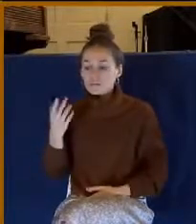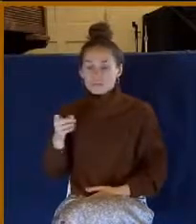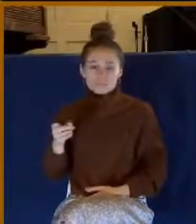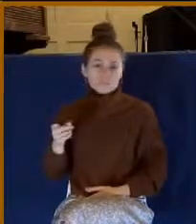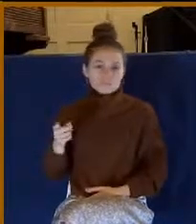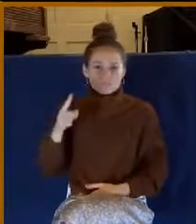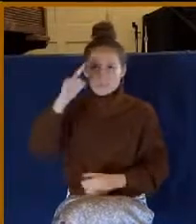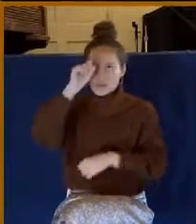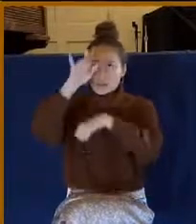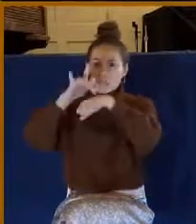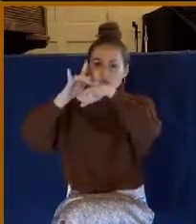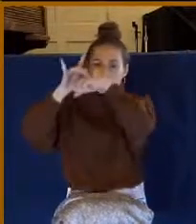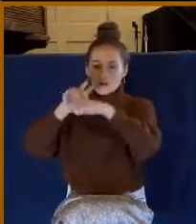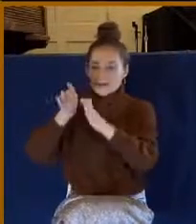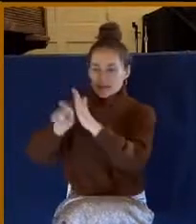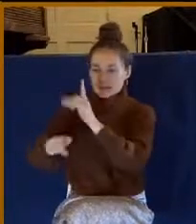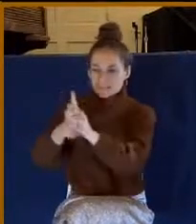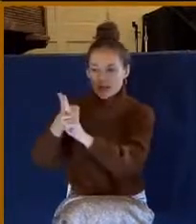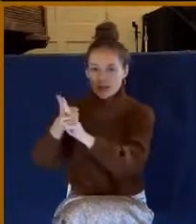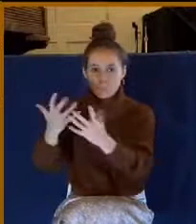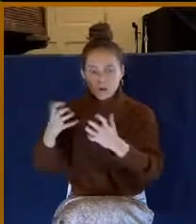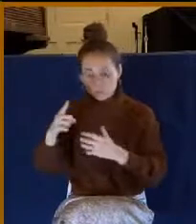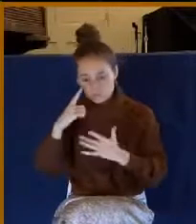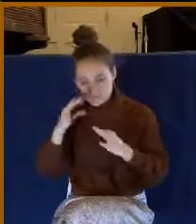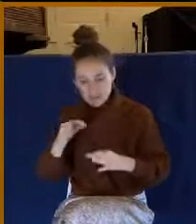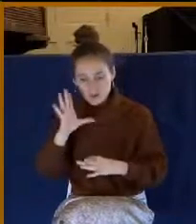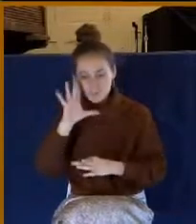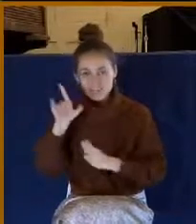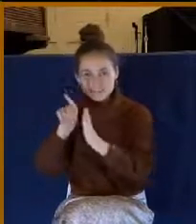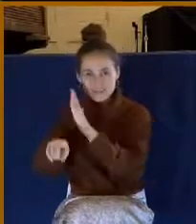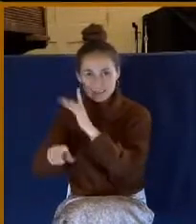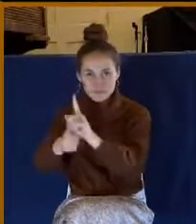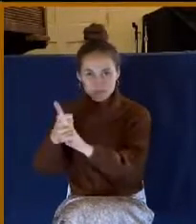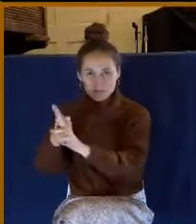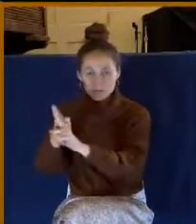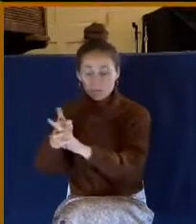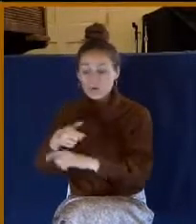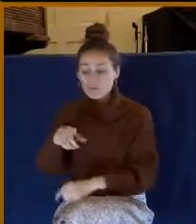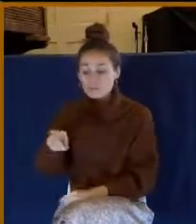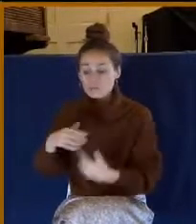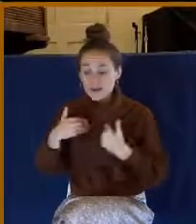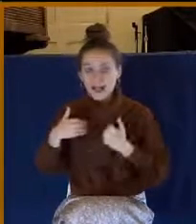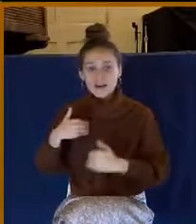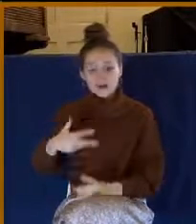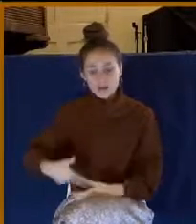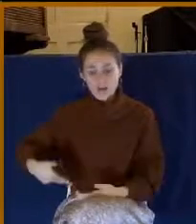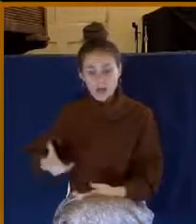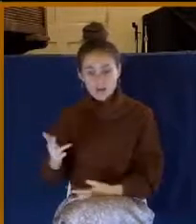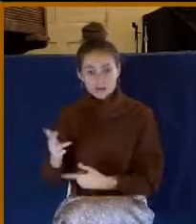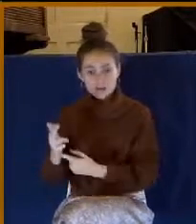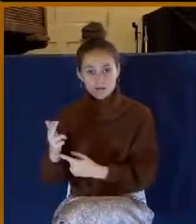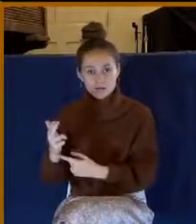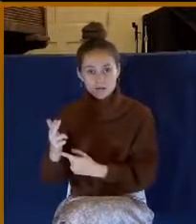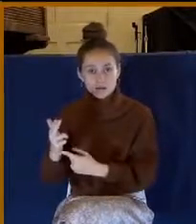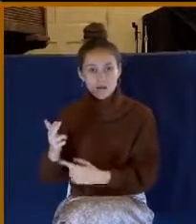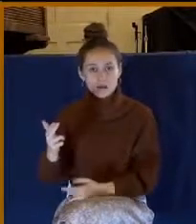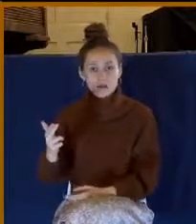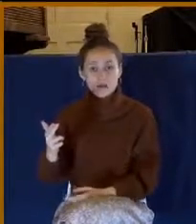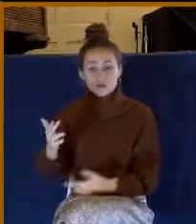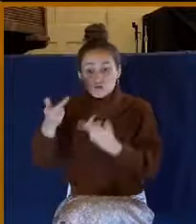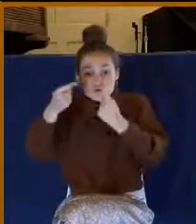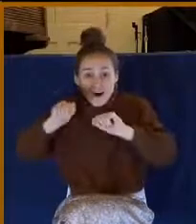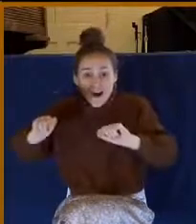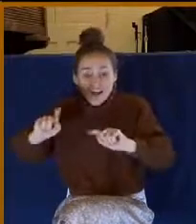suicidal. He decided he was going to kill himself. And so he got a gun, but the gun misfired,